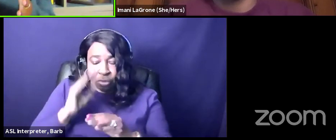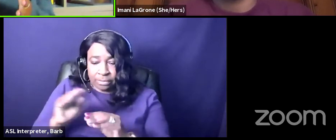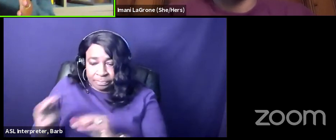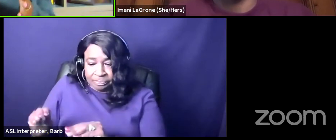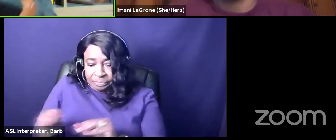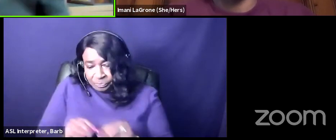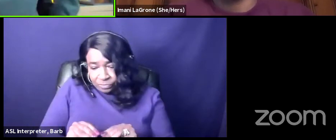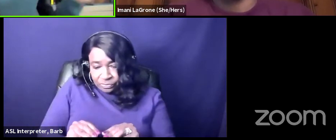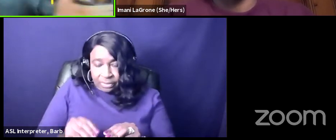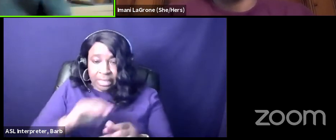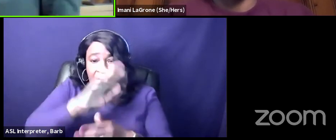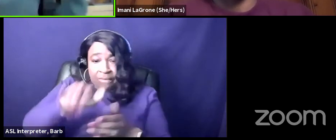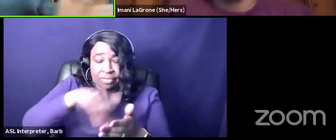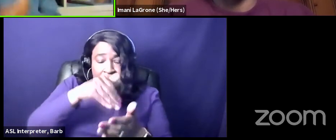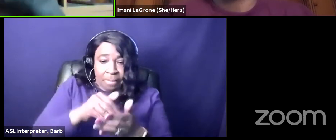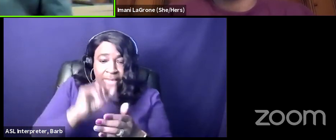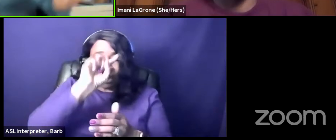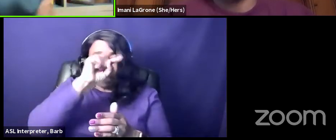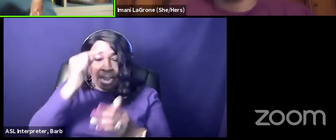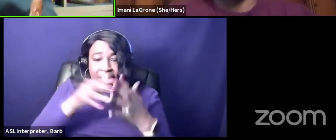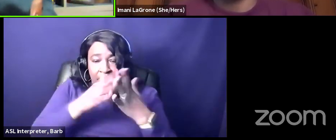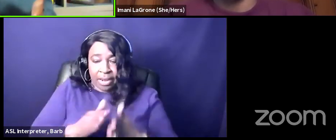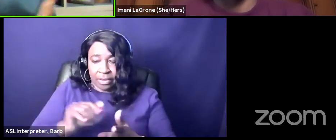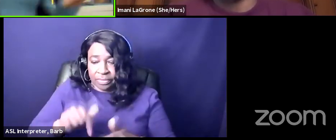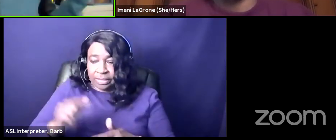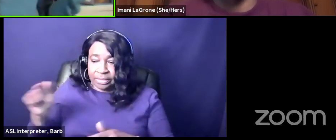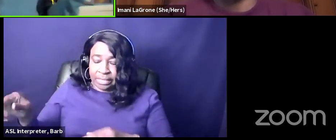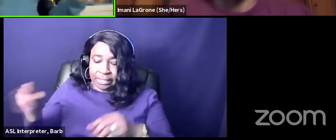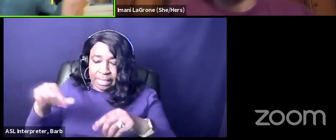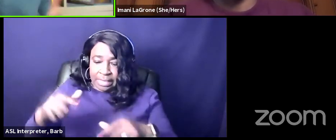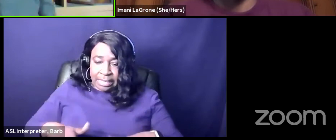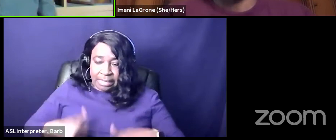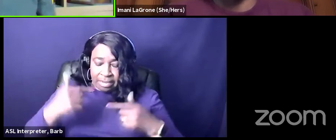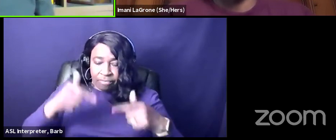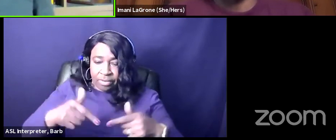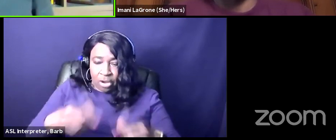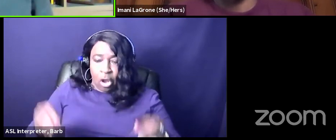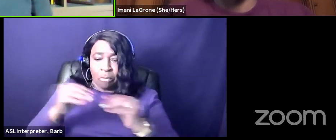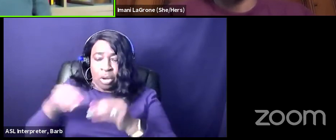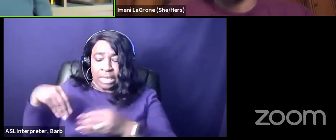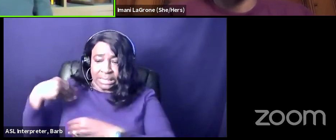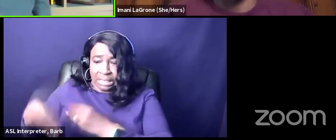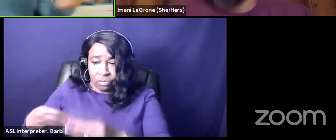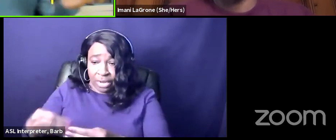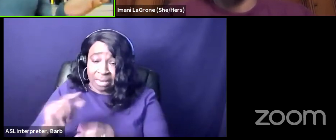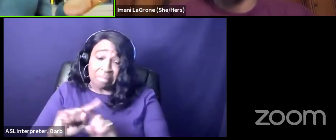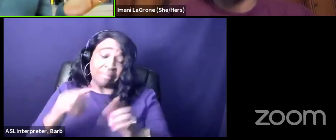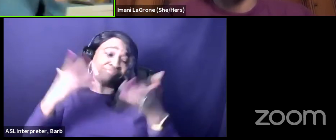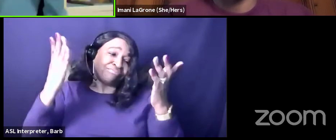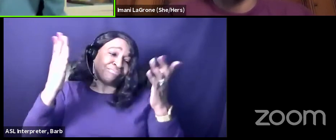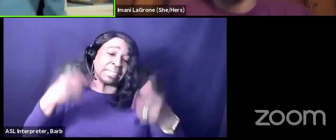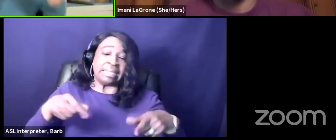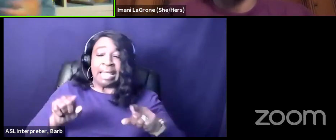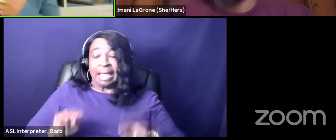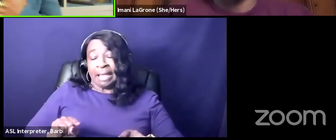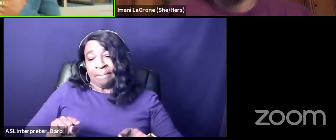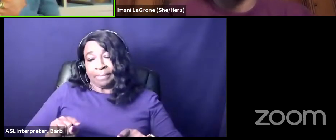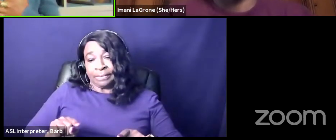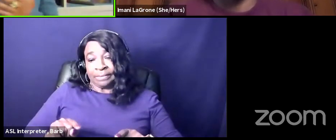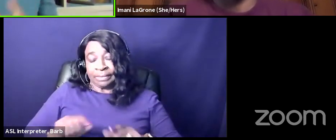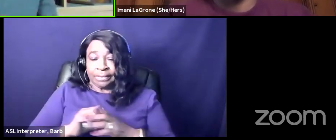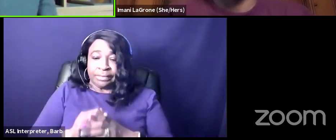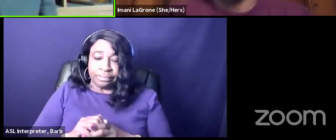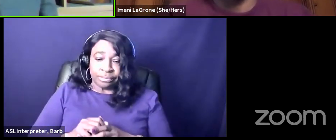black americans having been in the country more generations like nah you know it happens you work hard you succeed